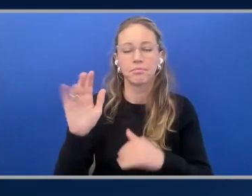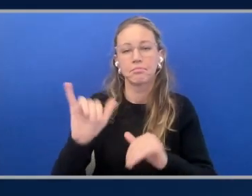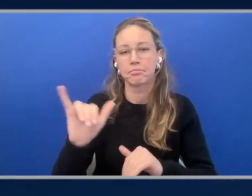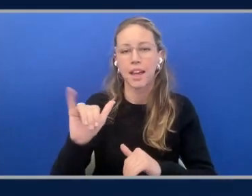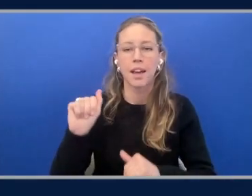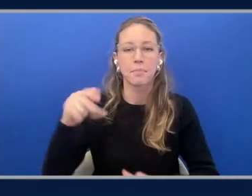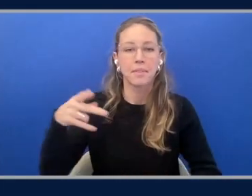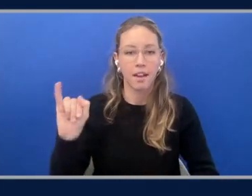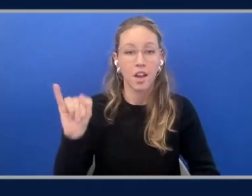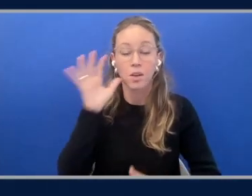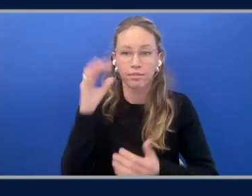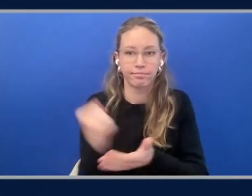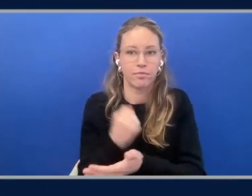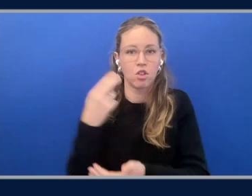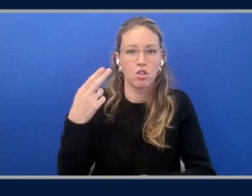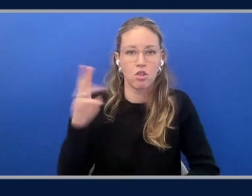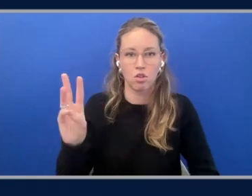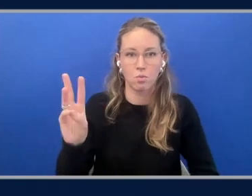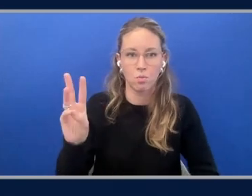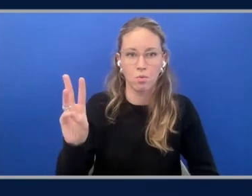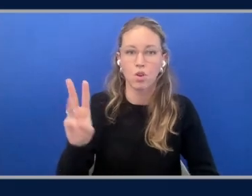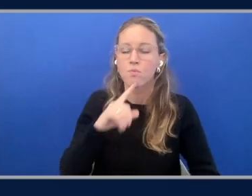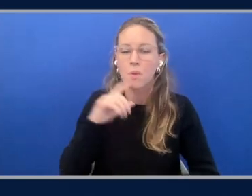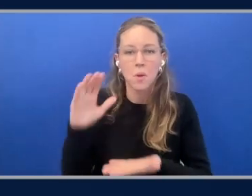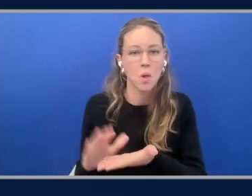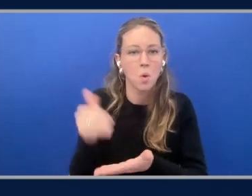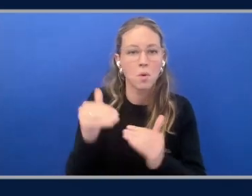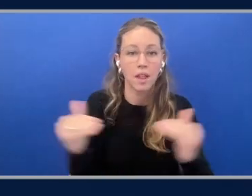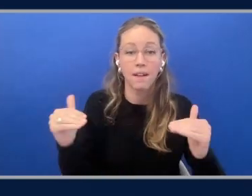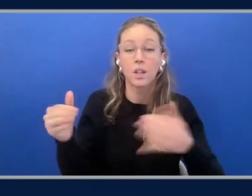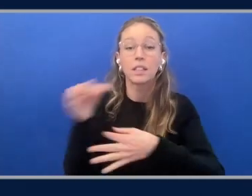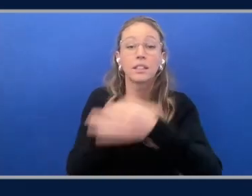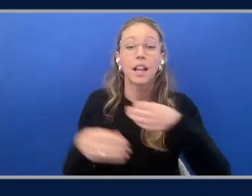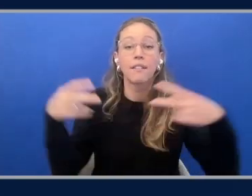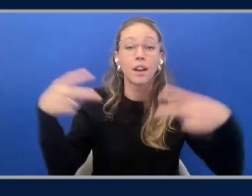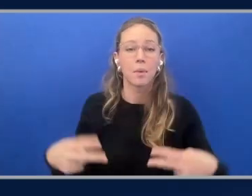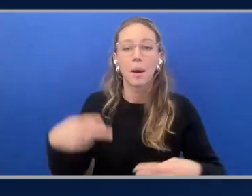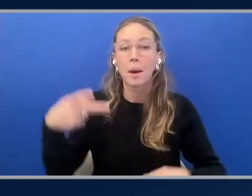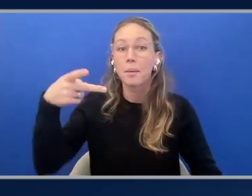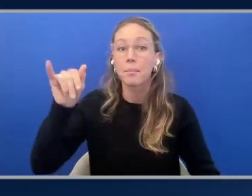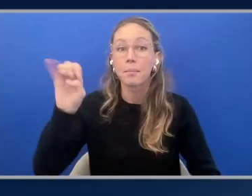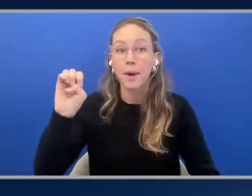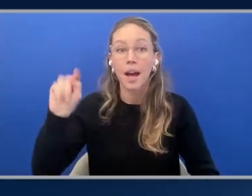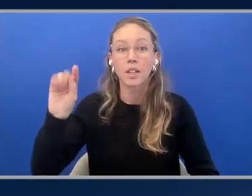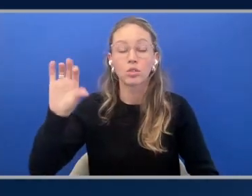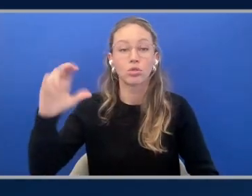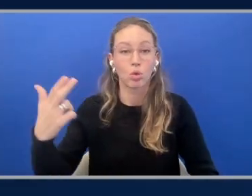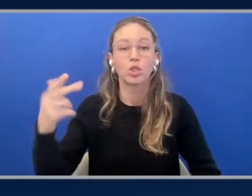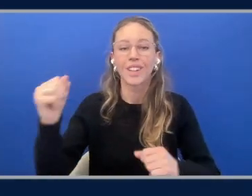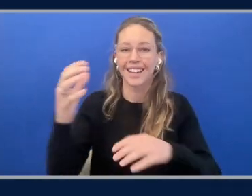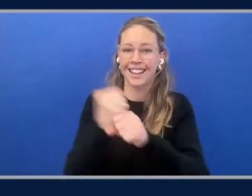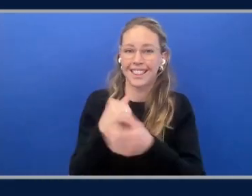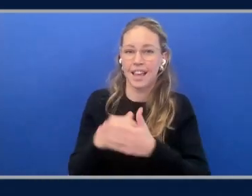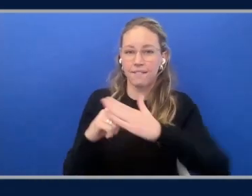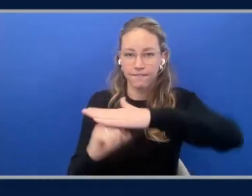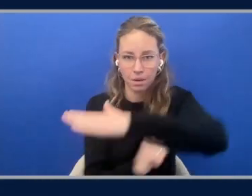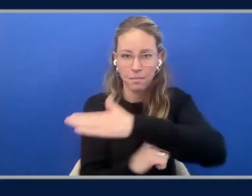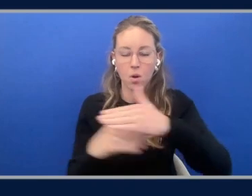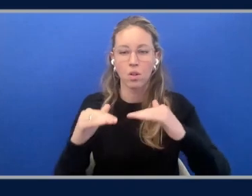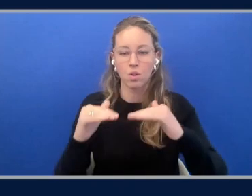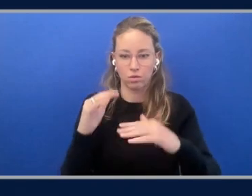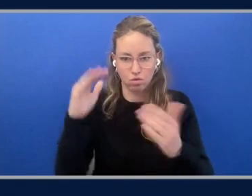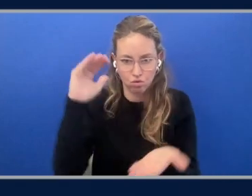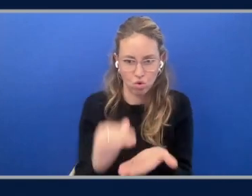the hardware at the lowest level. So instead of just, say, coding at the PyTorch level, you can actually get that fundamental, really low-level control of the hardware.